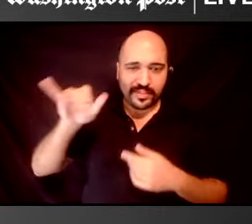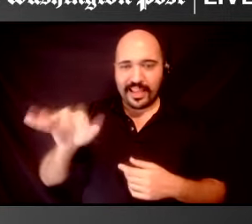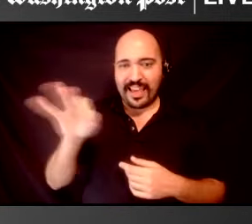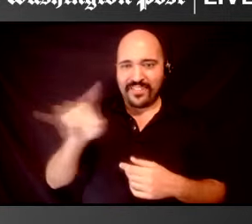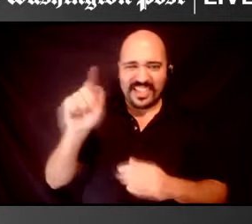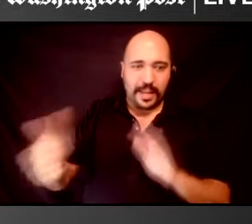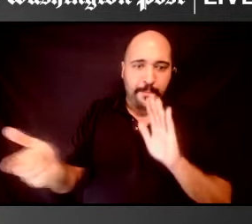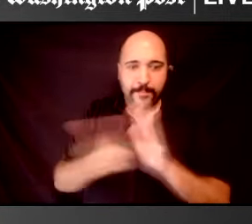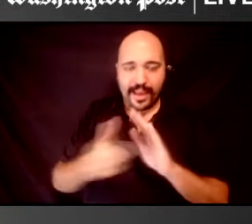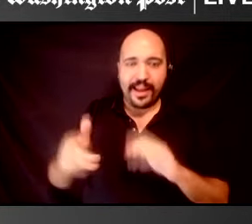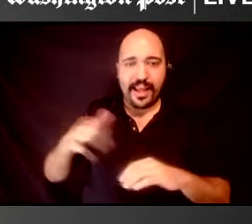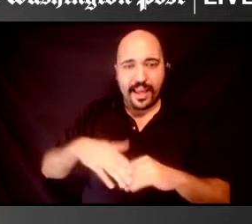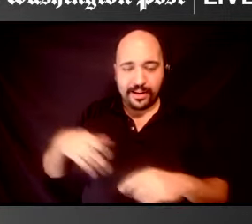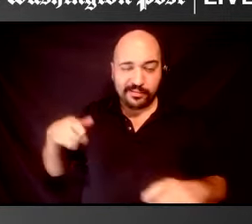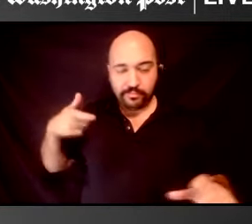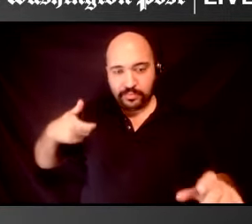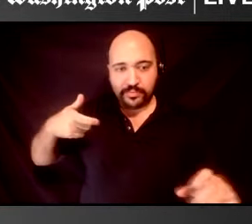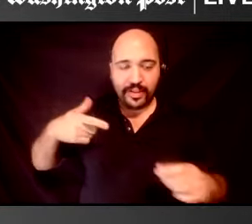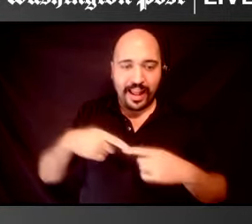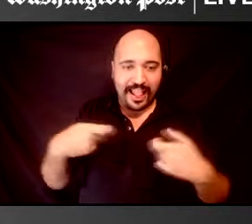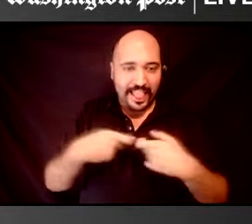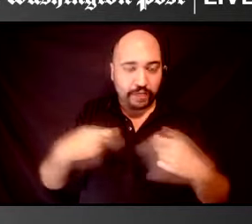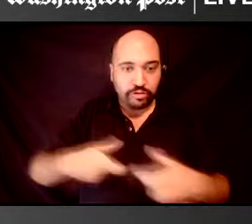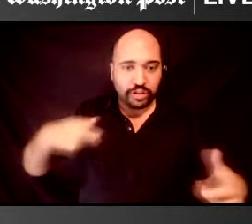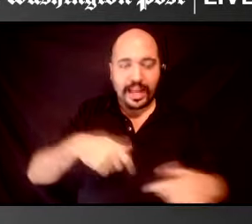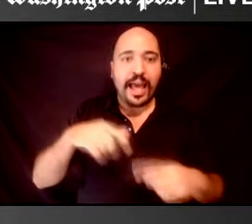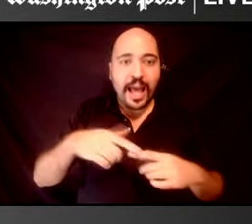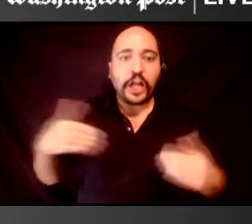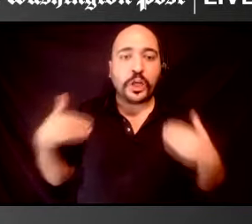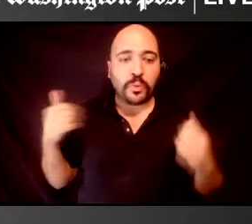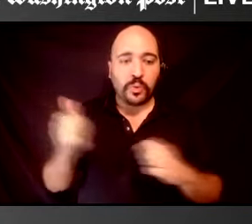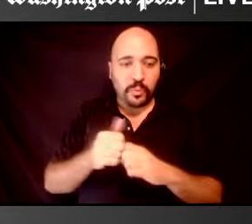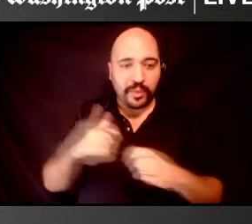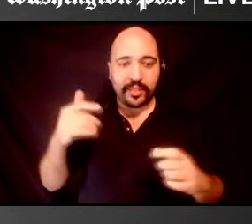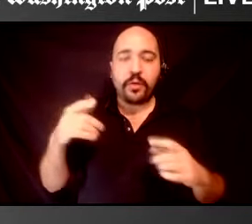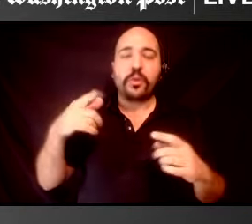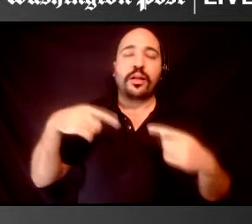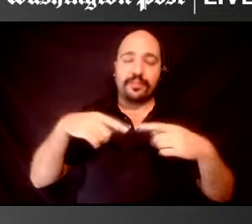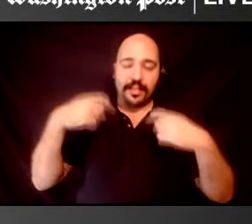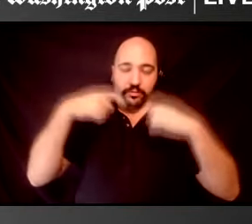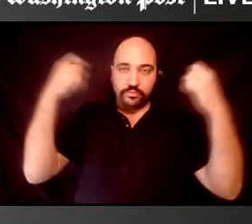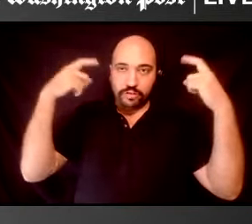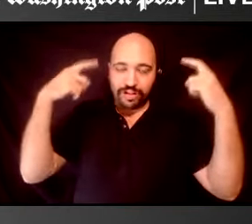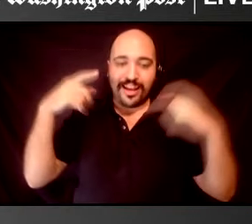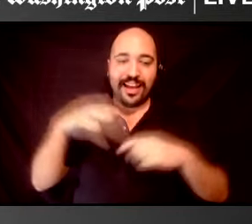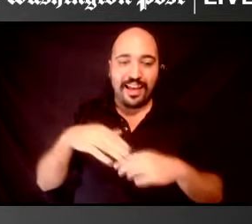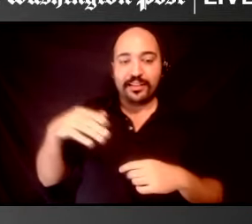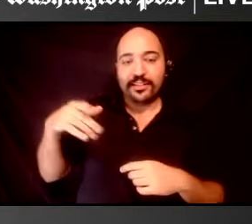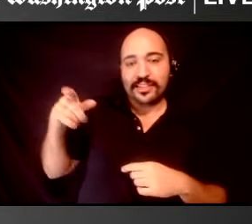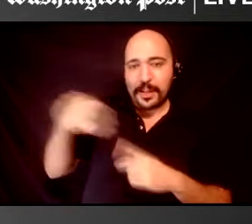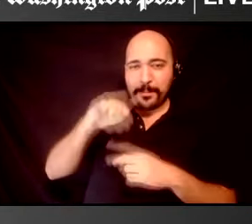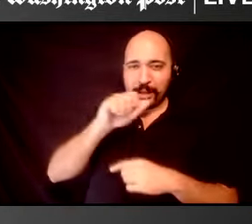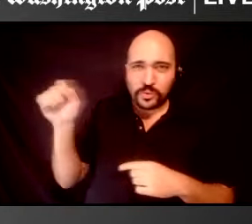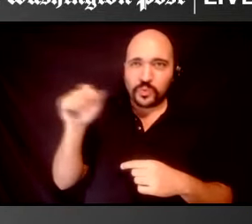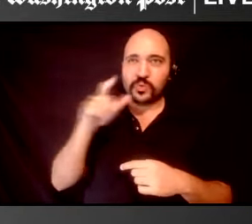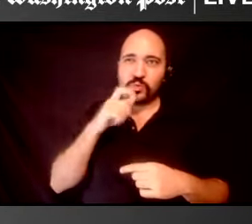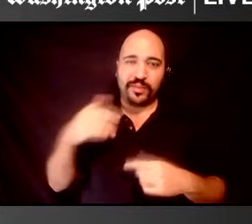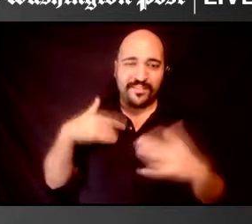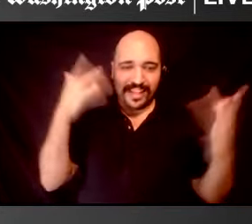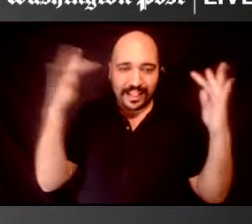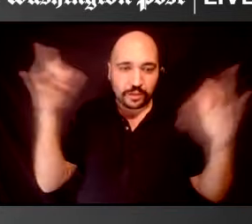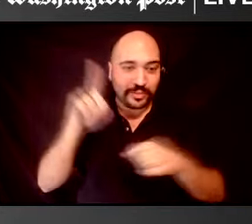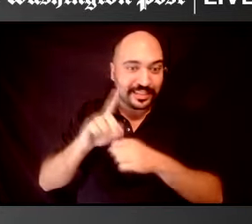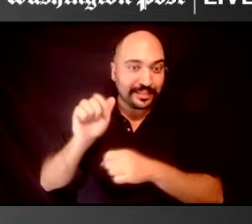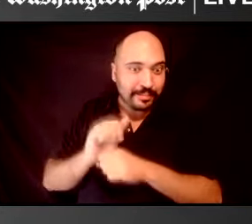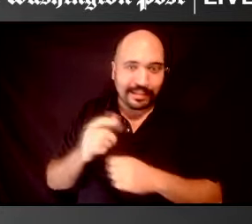electroshock on our youth with intellectual disabilities at the Judge Rottenberg Center in Massachusetts. You know,